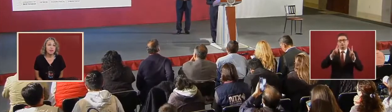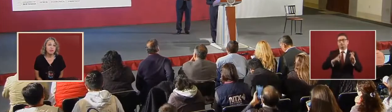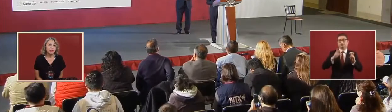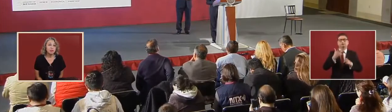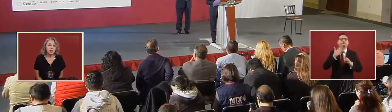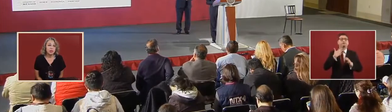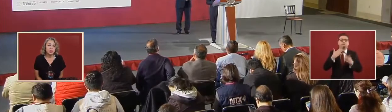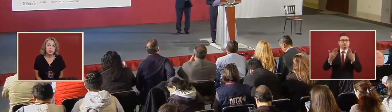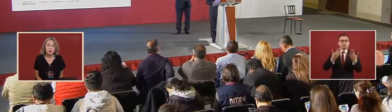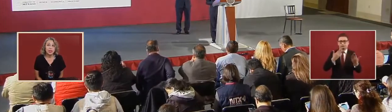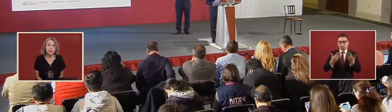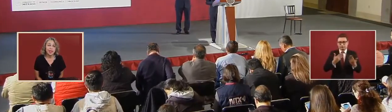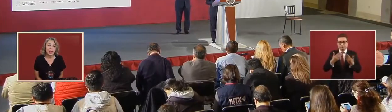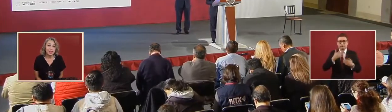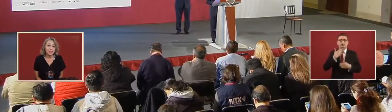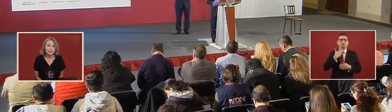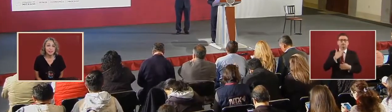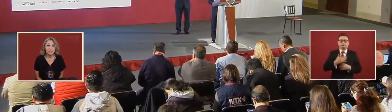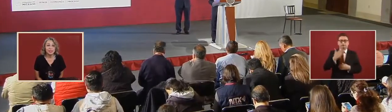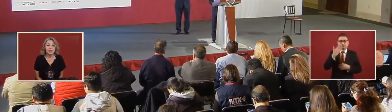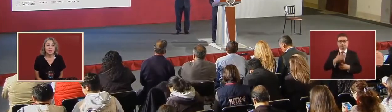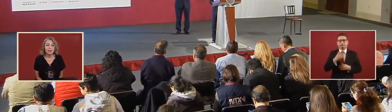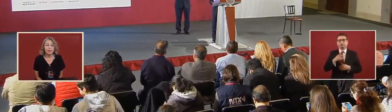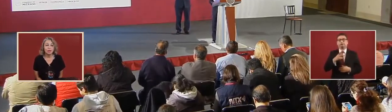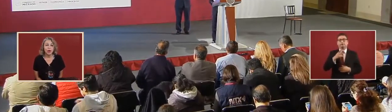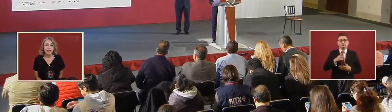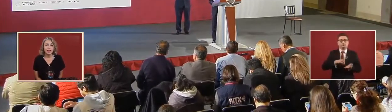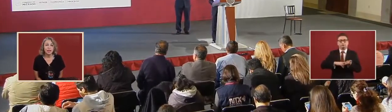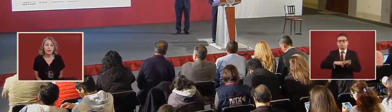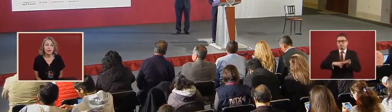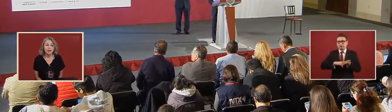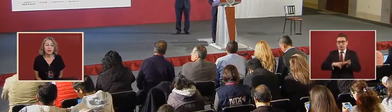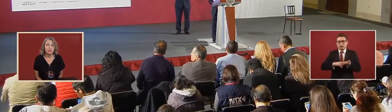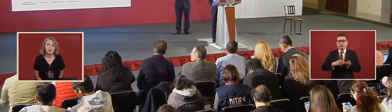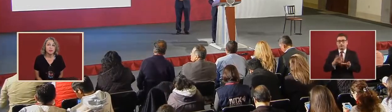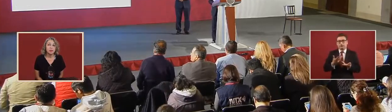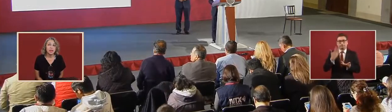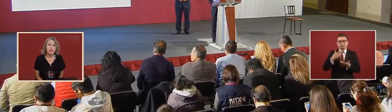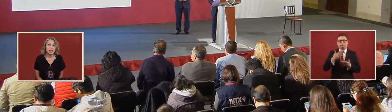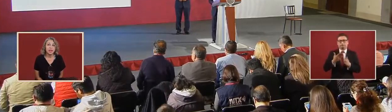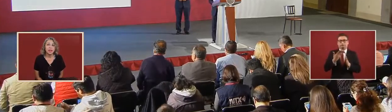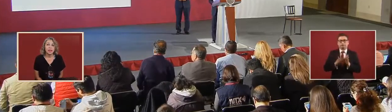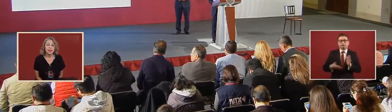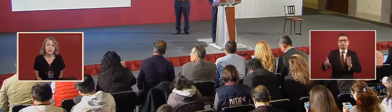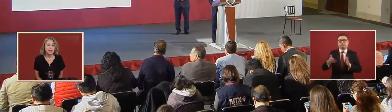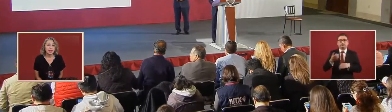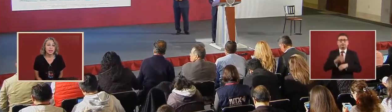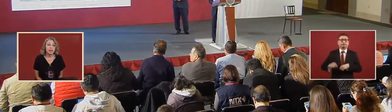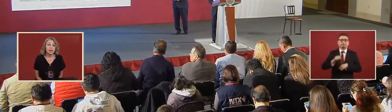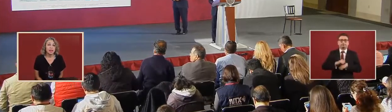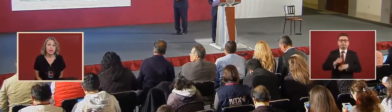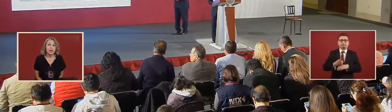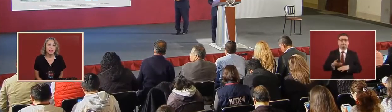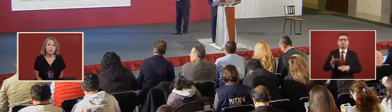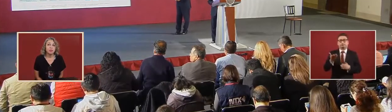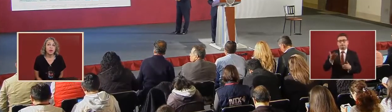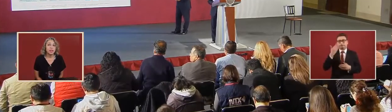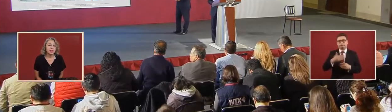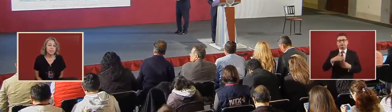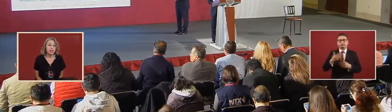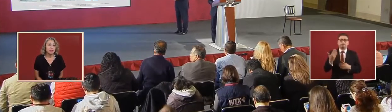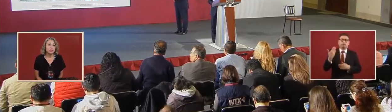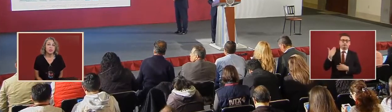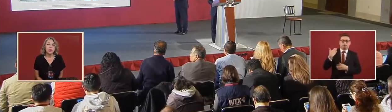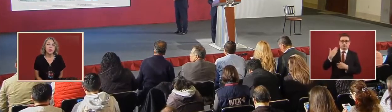regular this week had the price of $21.52. you.